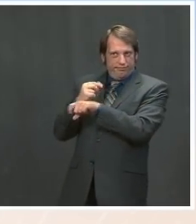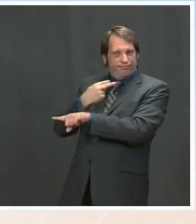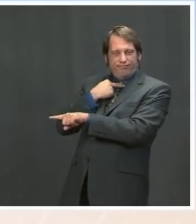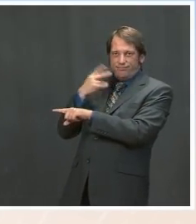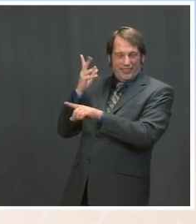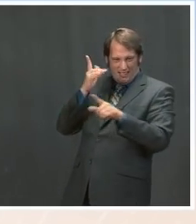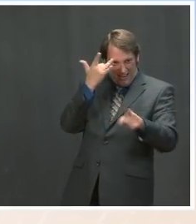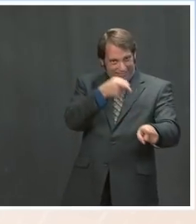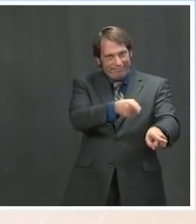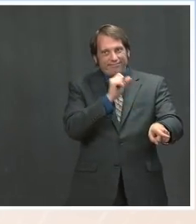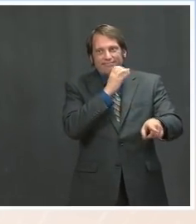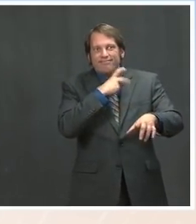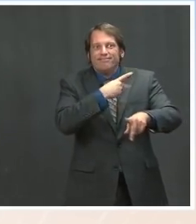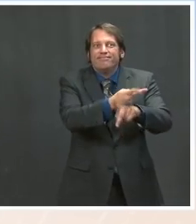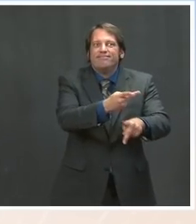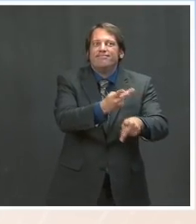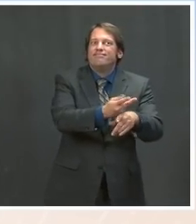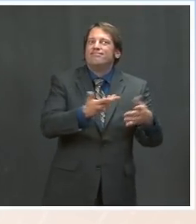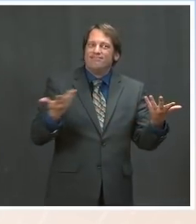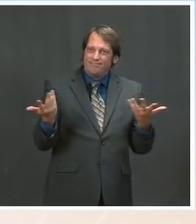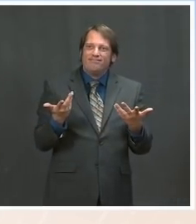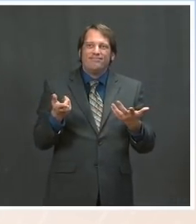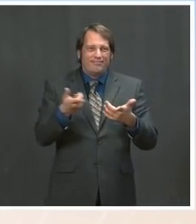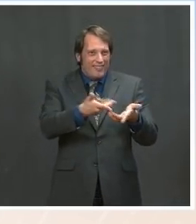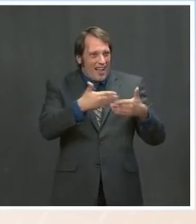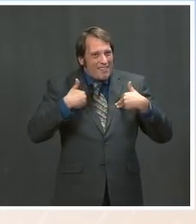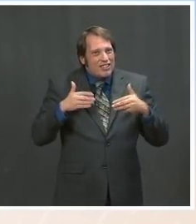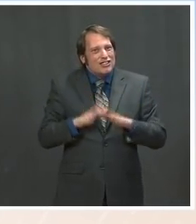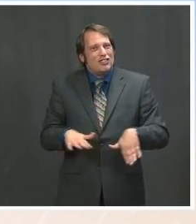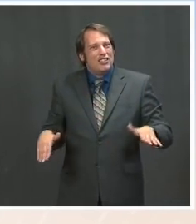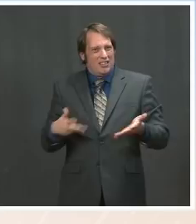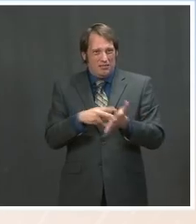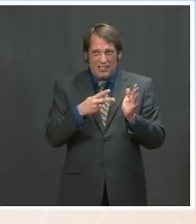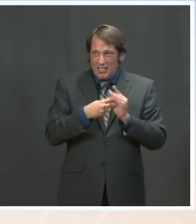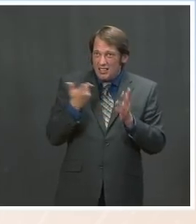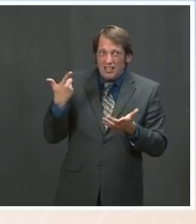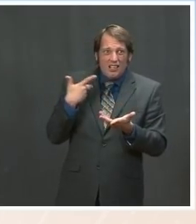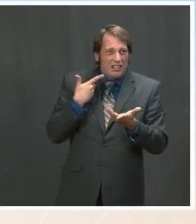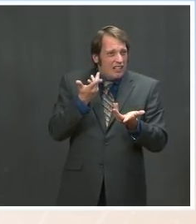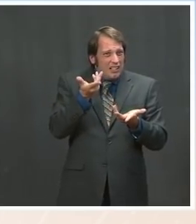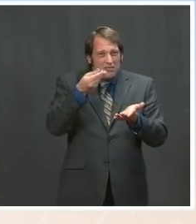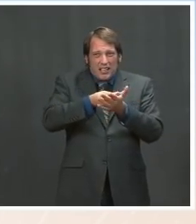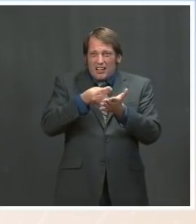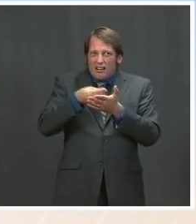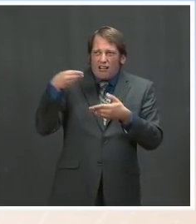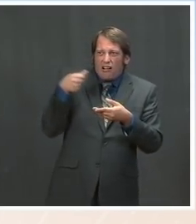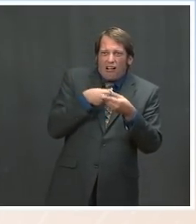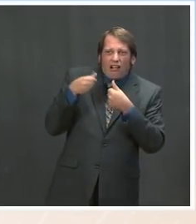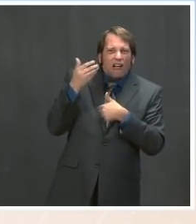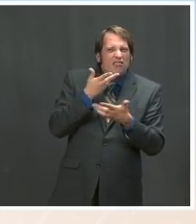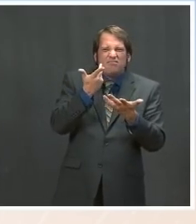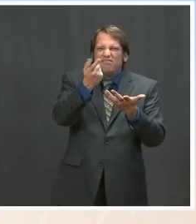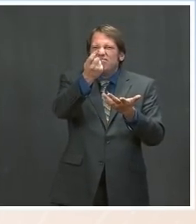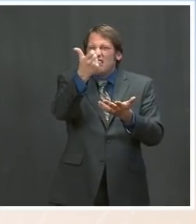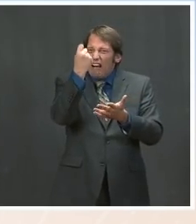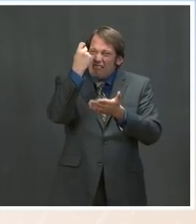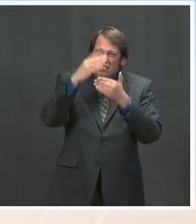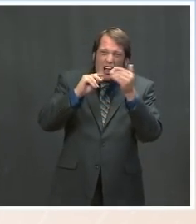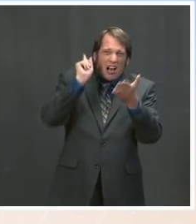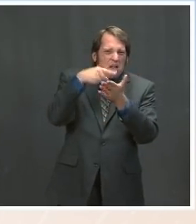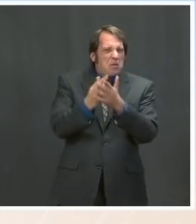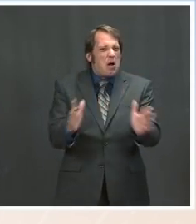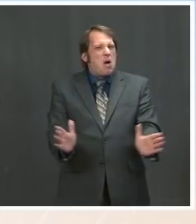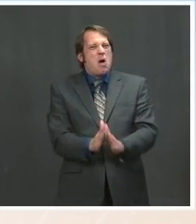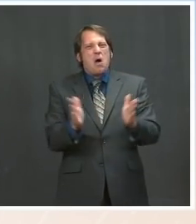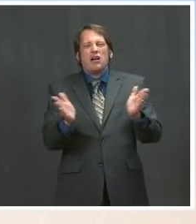Also, the caregivers themselves are only being paid about an average of $11 an hour. That's completely unacceptable. That's why